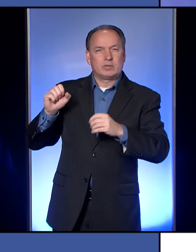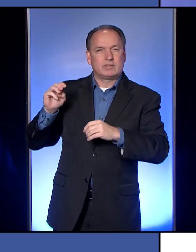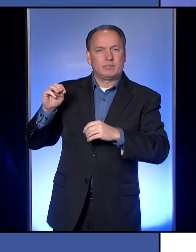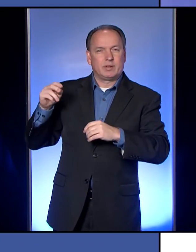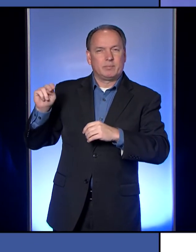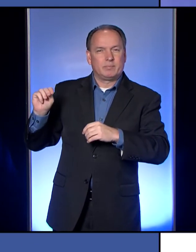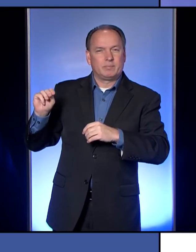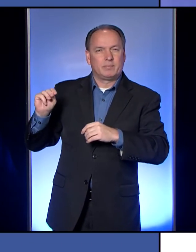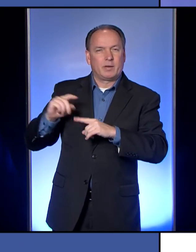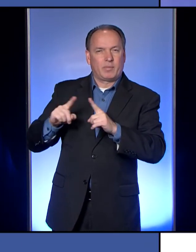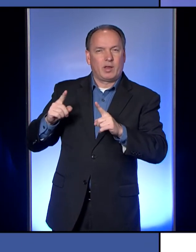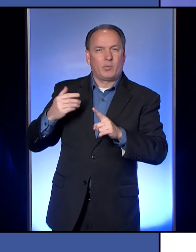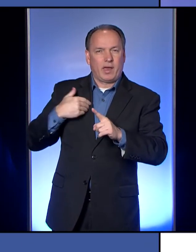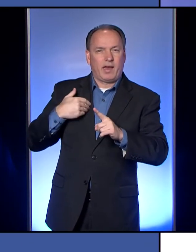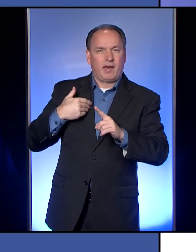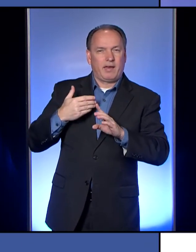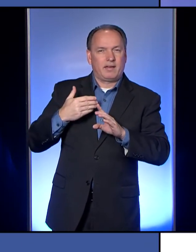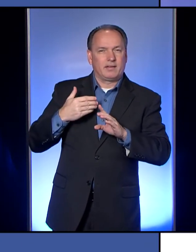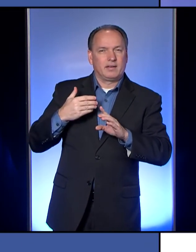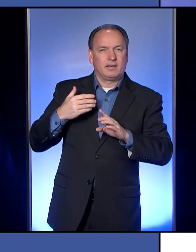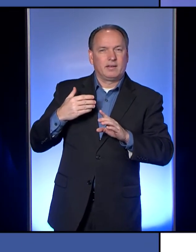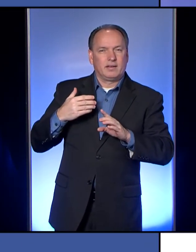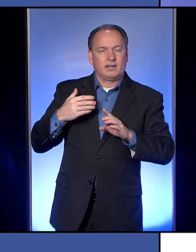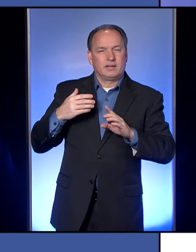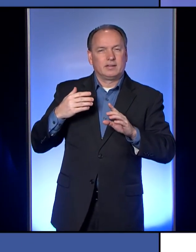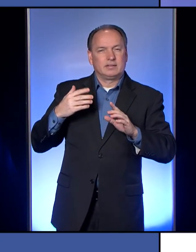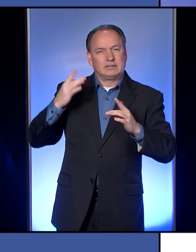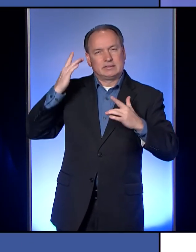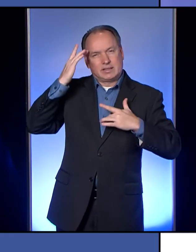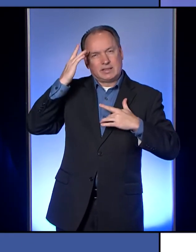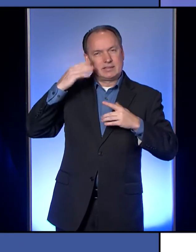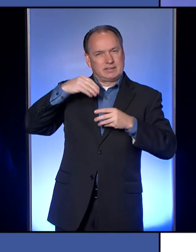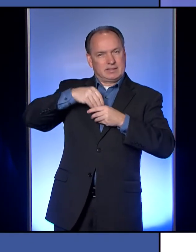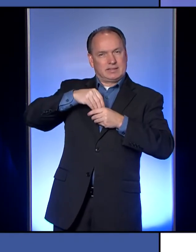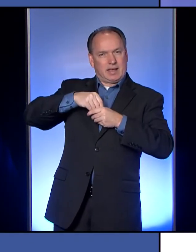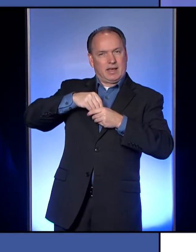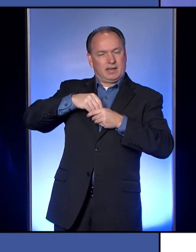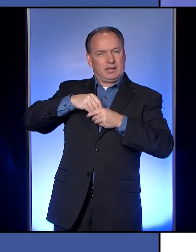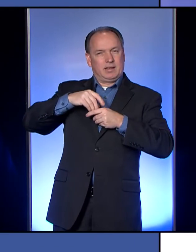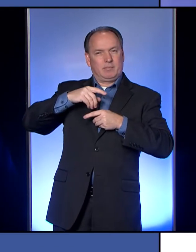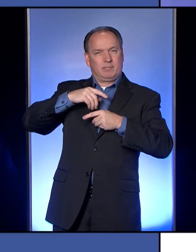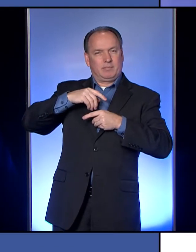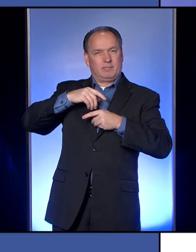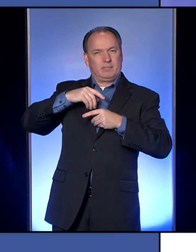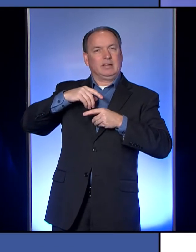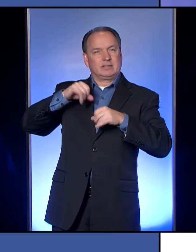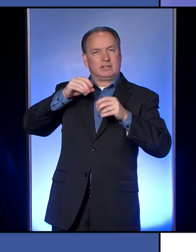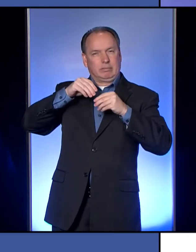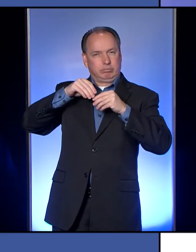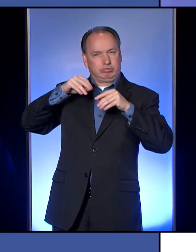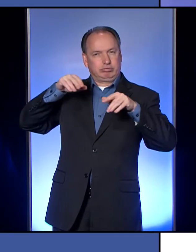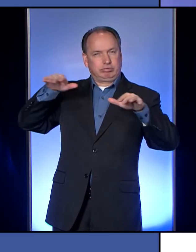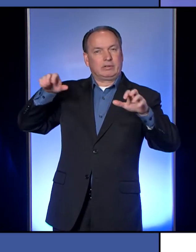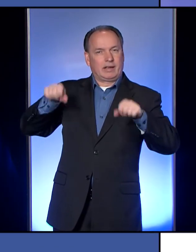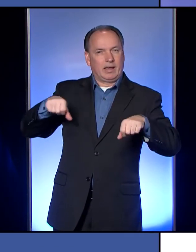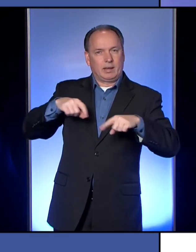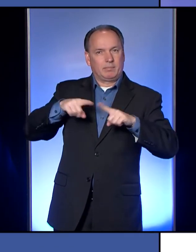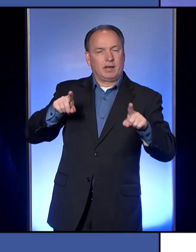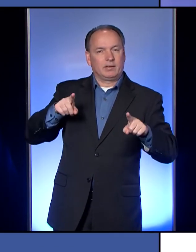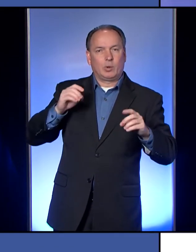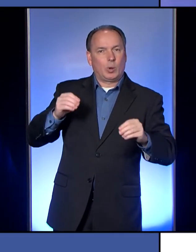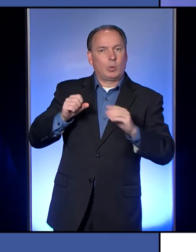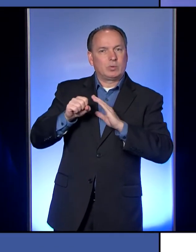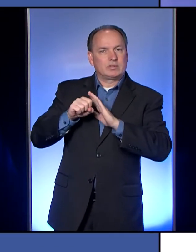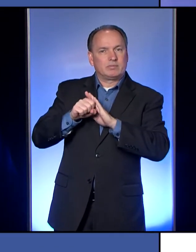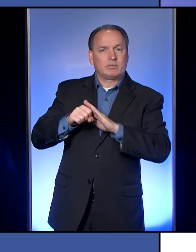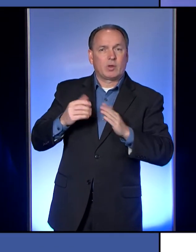maybe we had it and now we know we, we won't get it again because we already had it. If there's a way, there's going to be hopefully a test, uh,